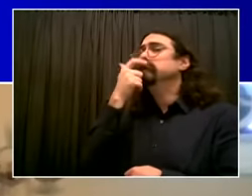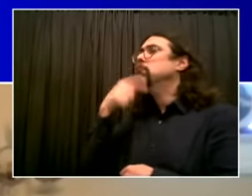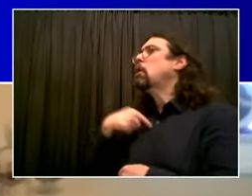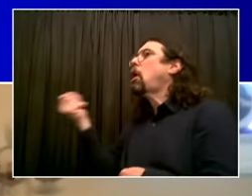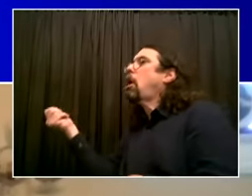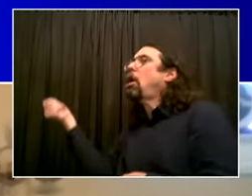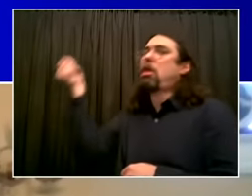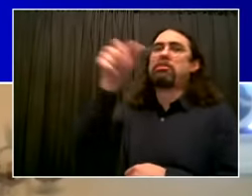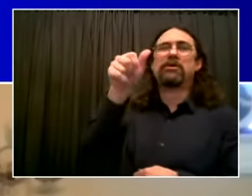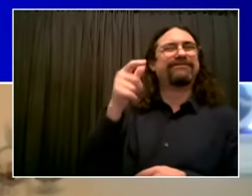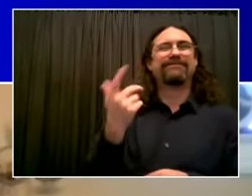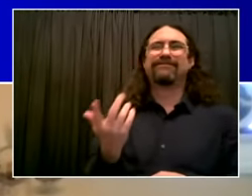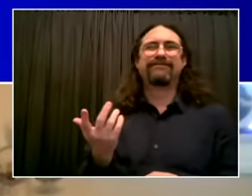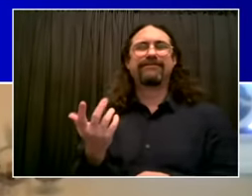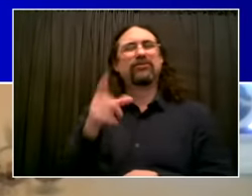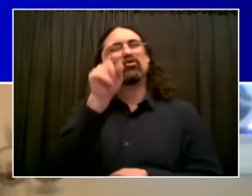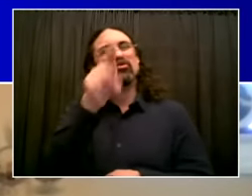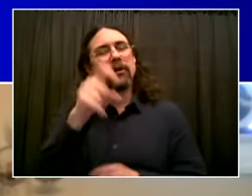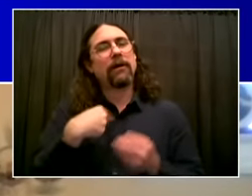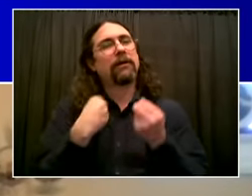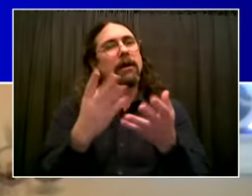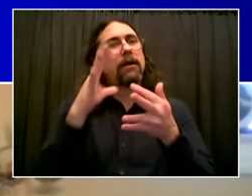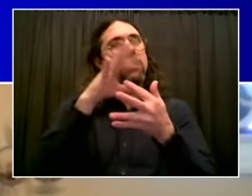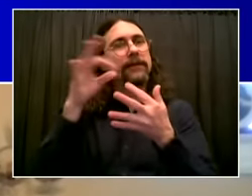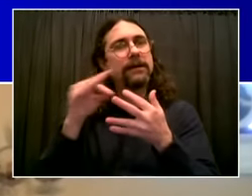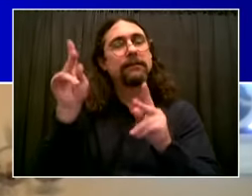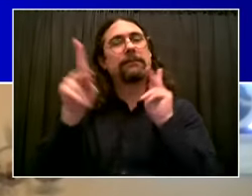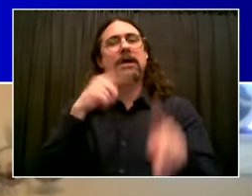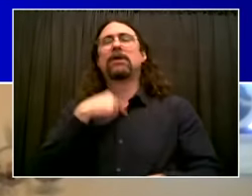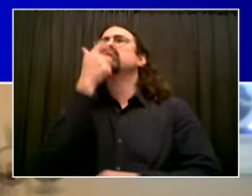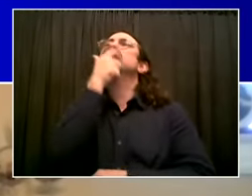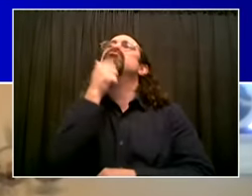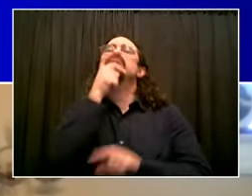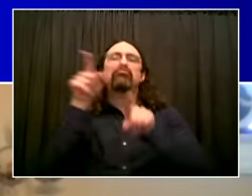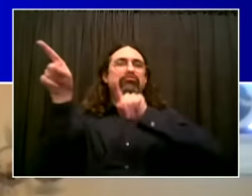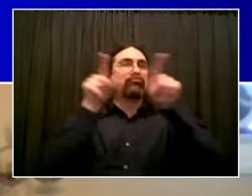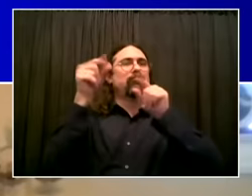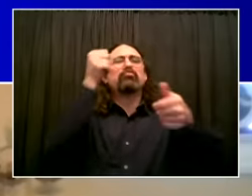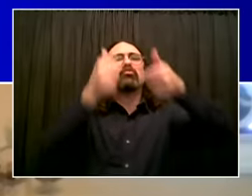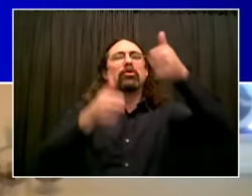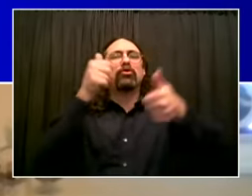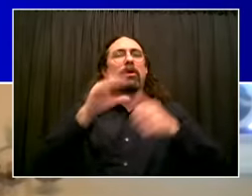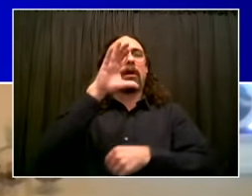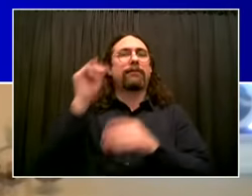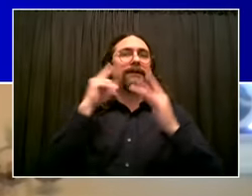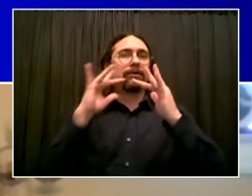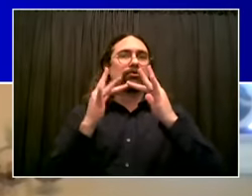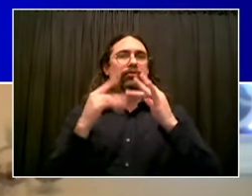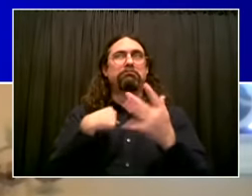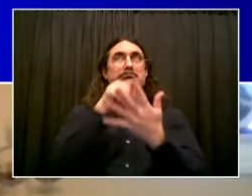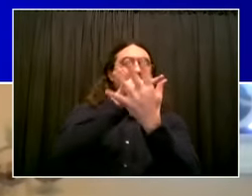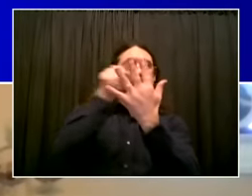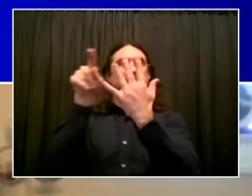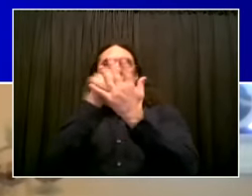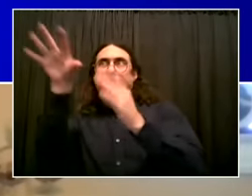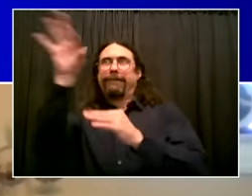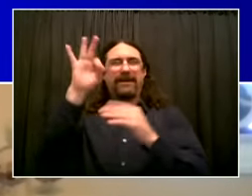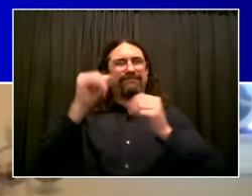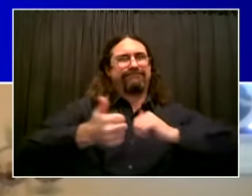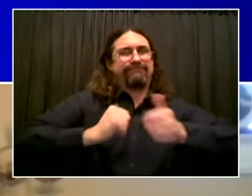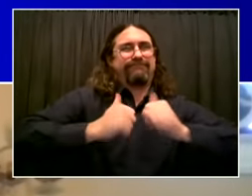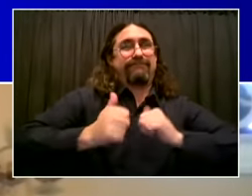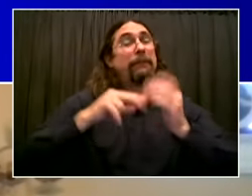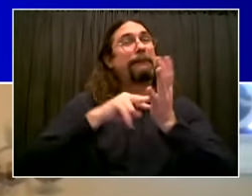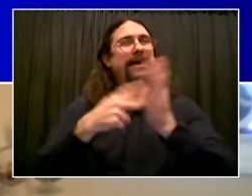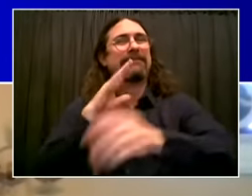Thank you so much. Senator, I really want to thank you. I think you made a great point. We got to get into our minds that this